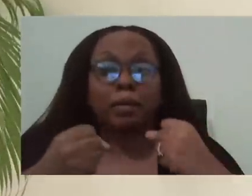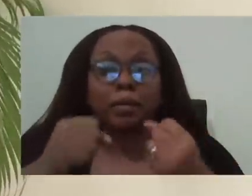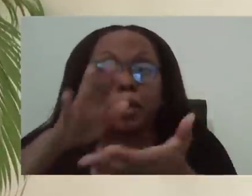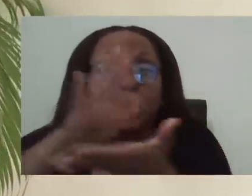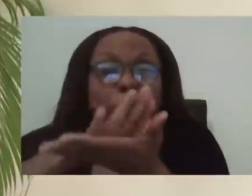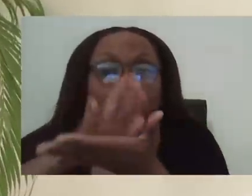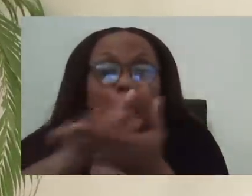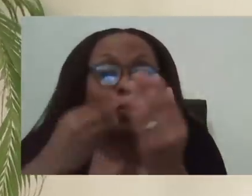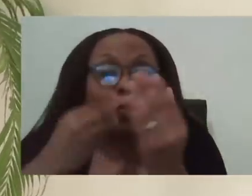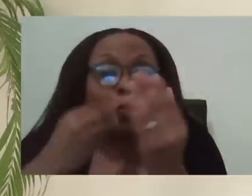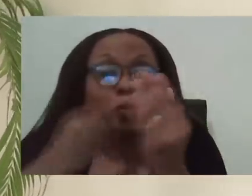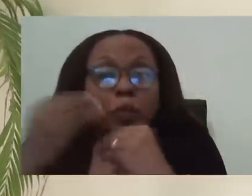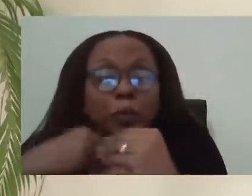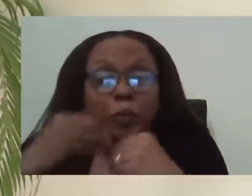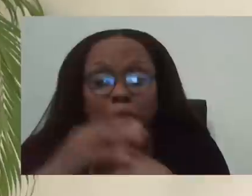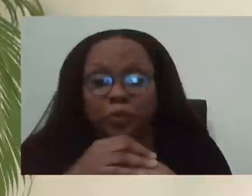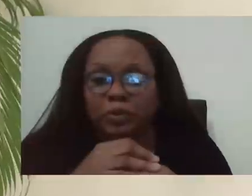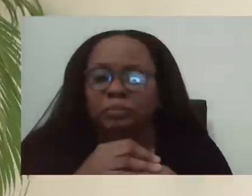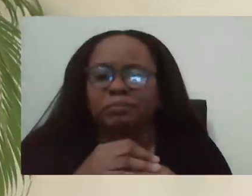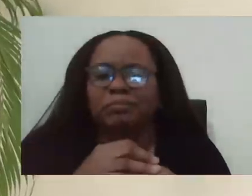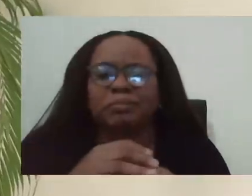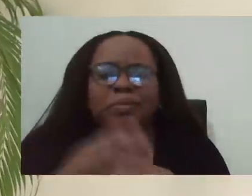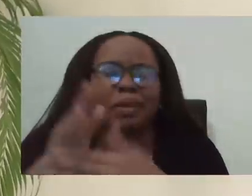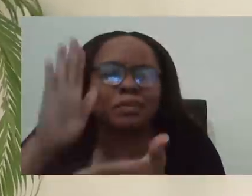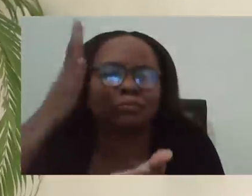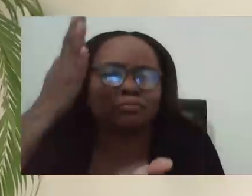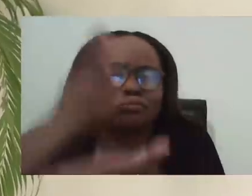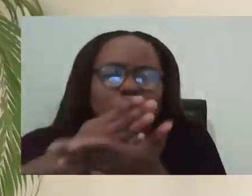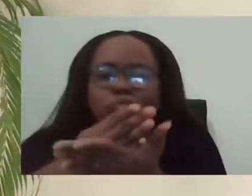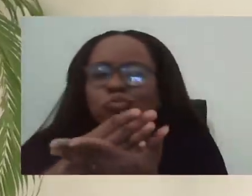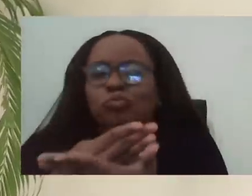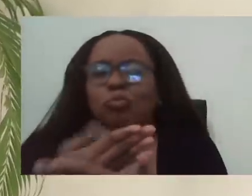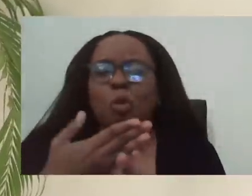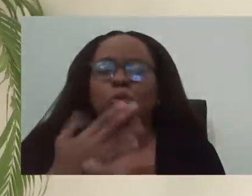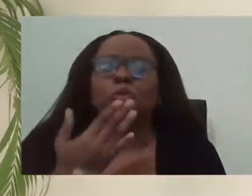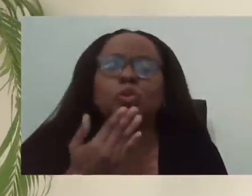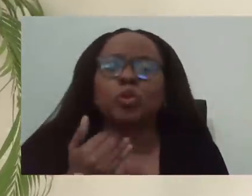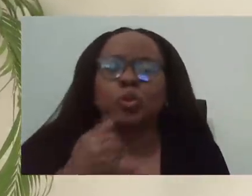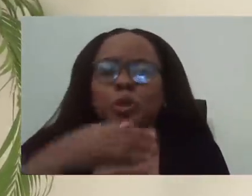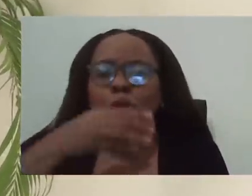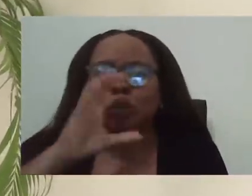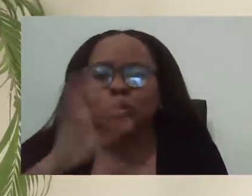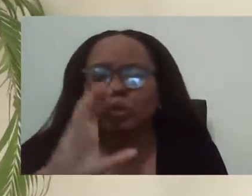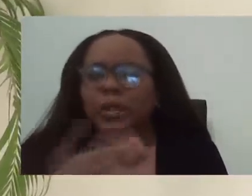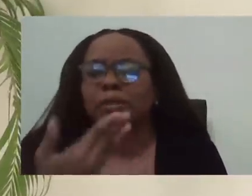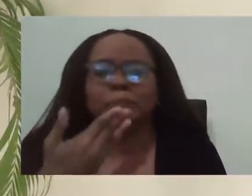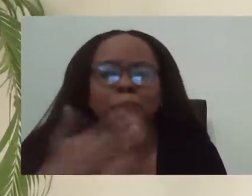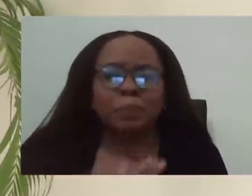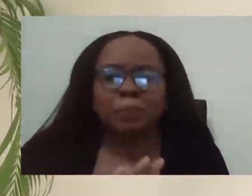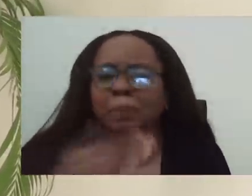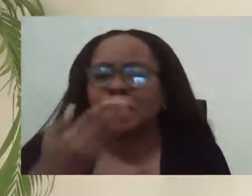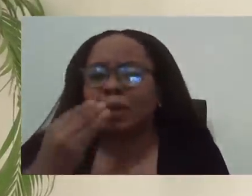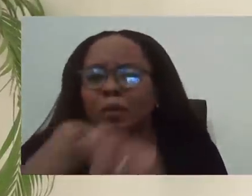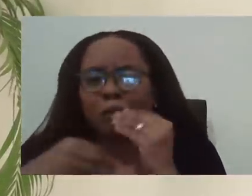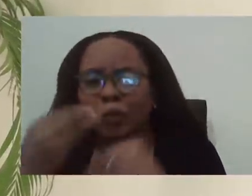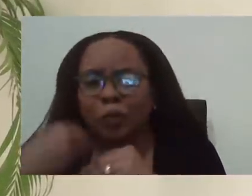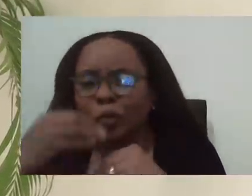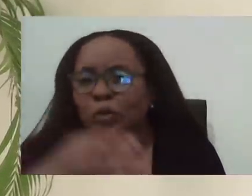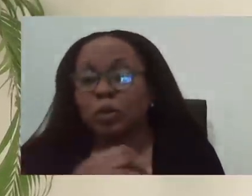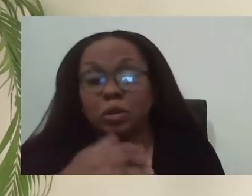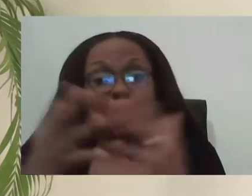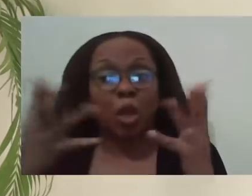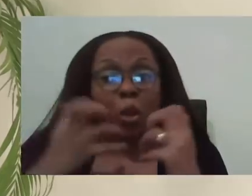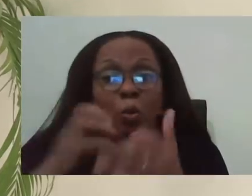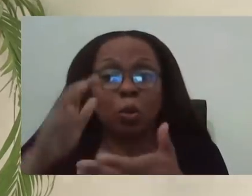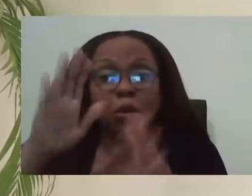drinks, that these things significantly increase your risk for NCDs. And by transitioning that habit to drinking mainly water, you can save